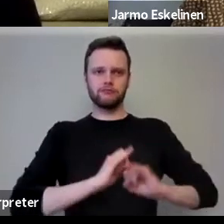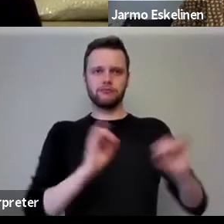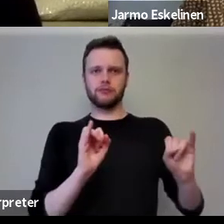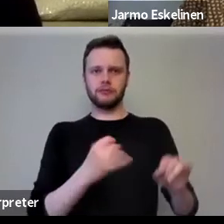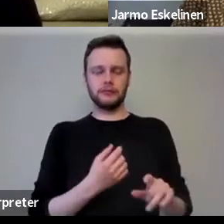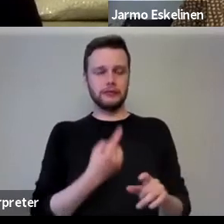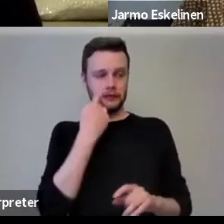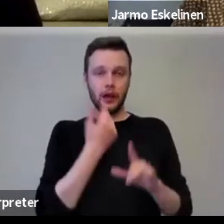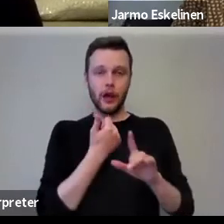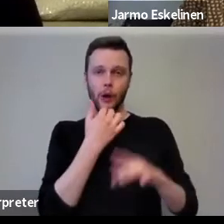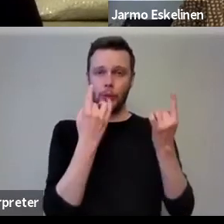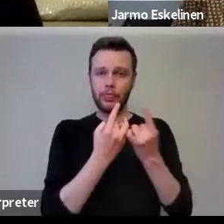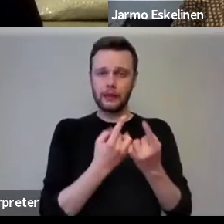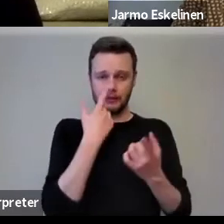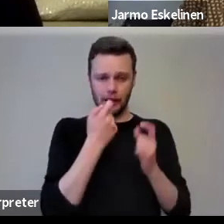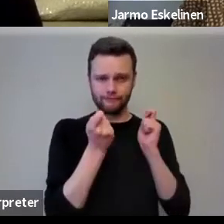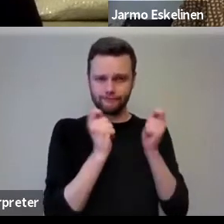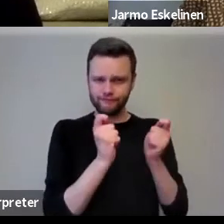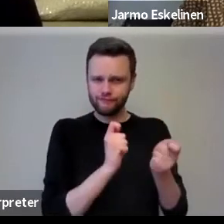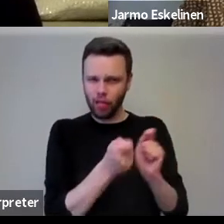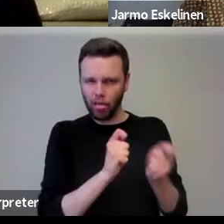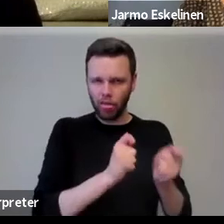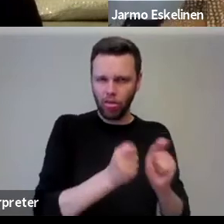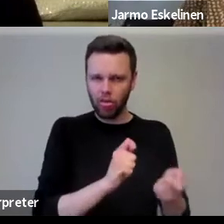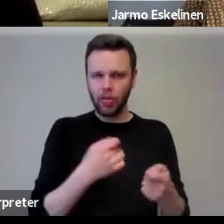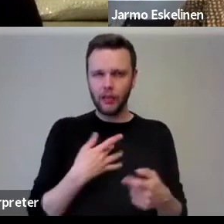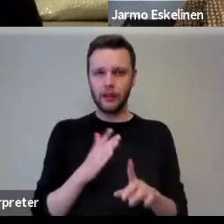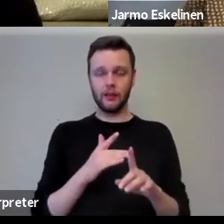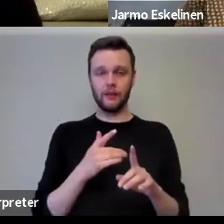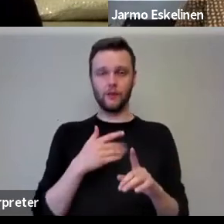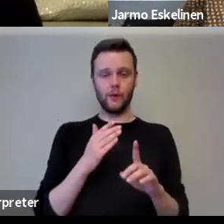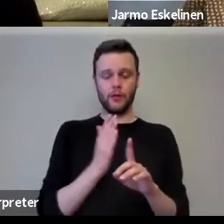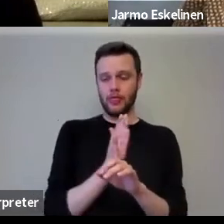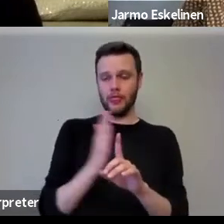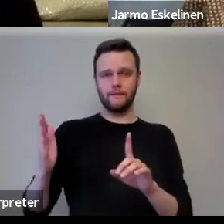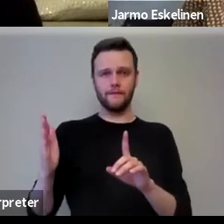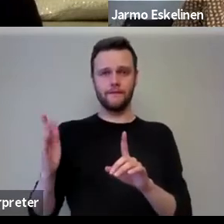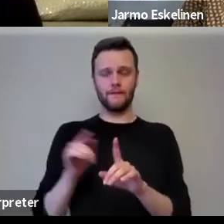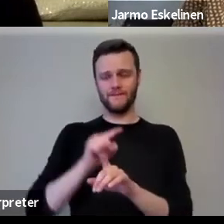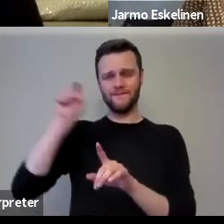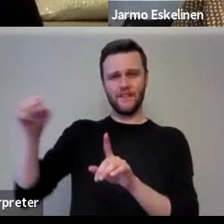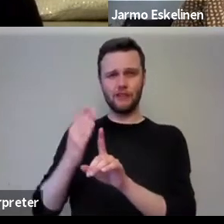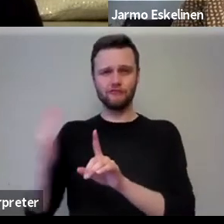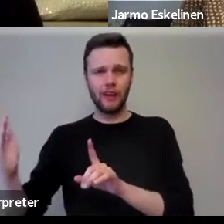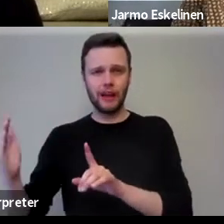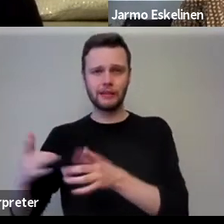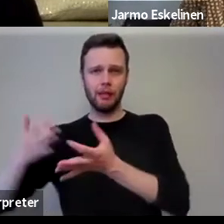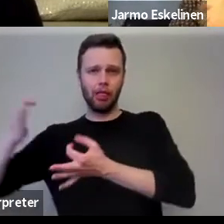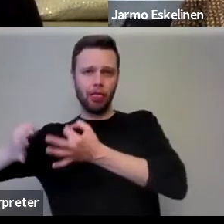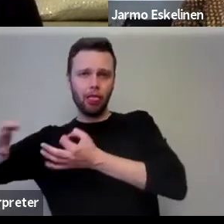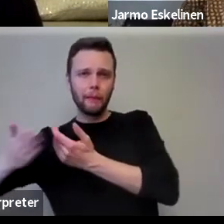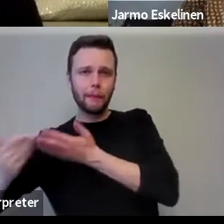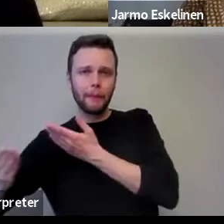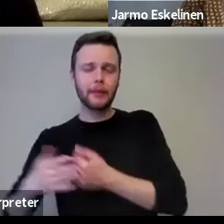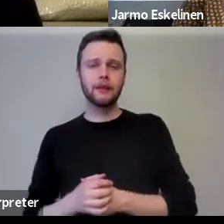things can be manipulated. And what's, what I found is at the far right in this four or five months I've manipulated. Um, and you